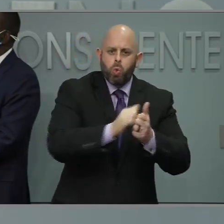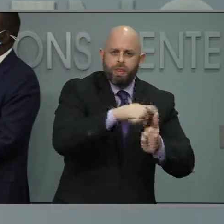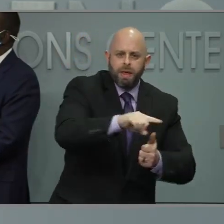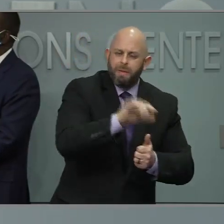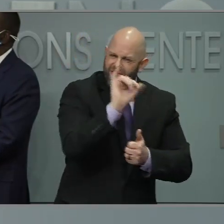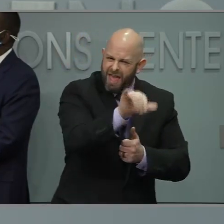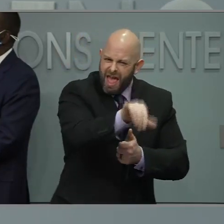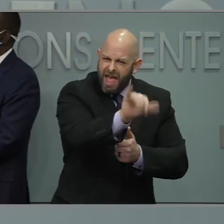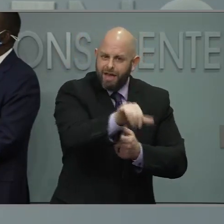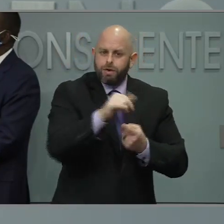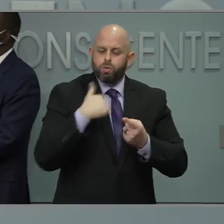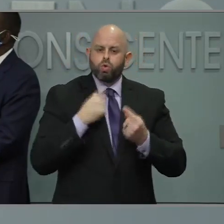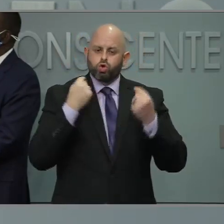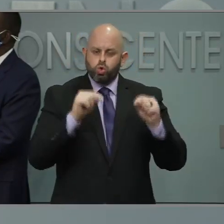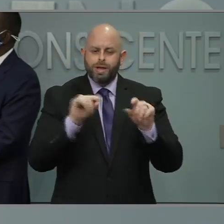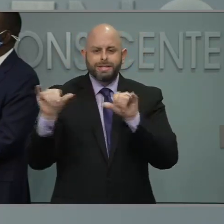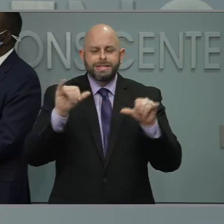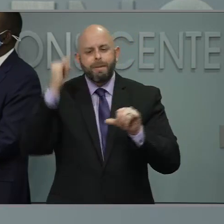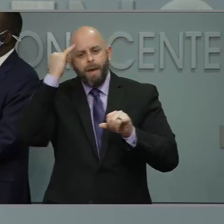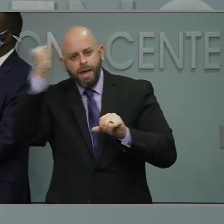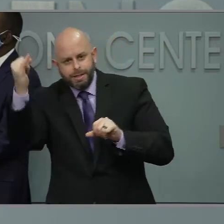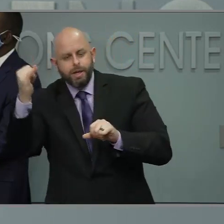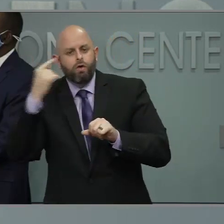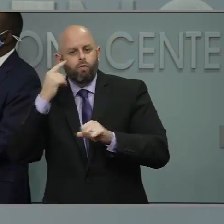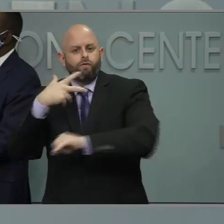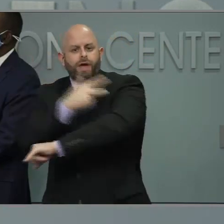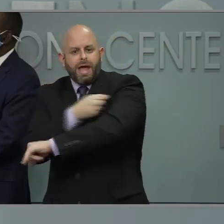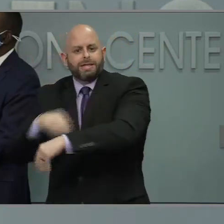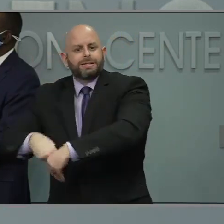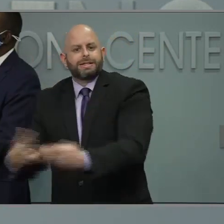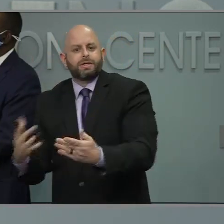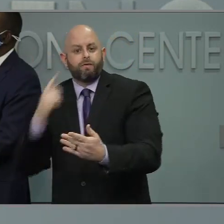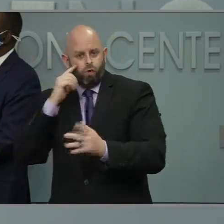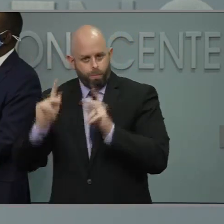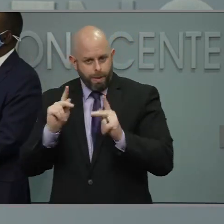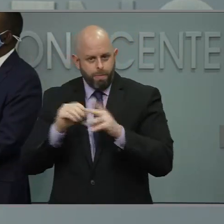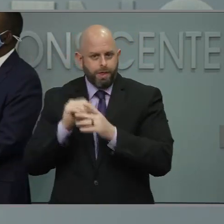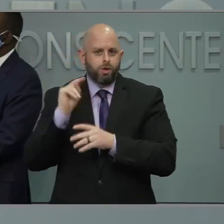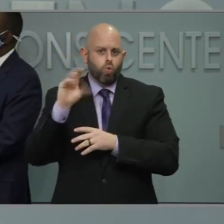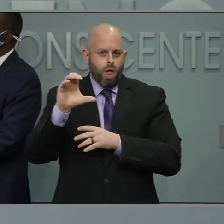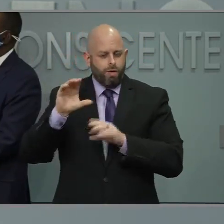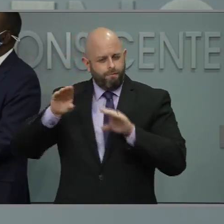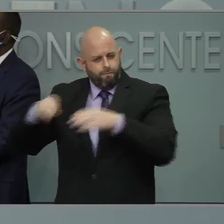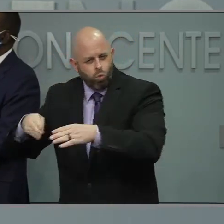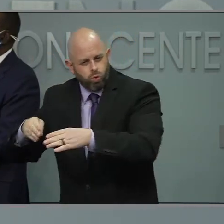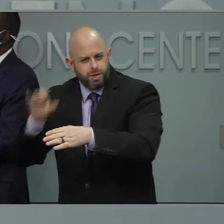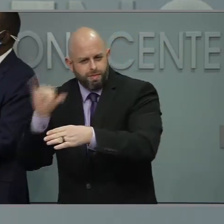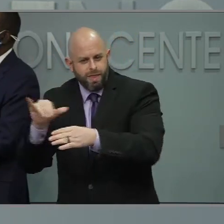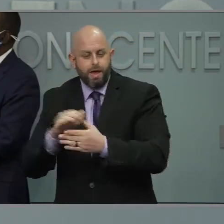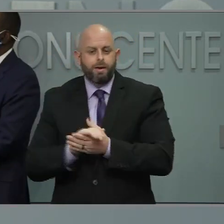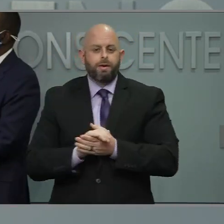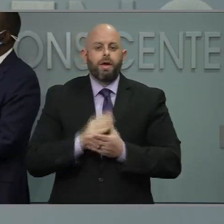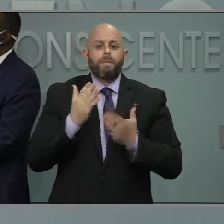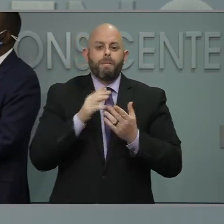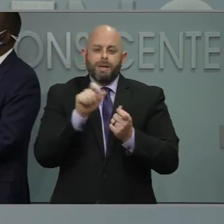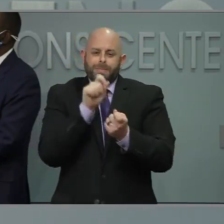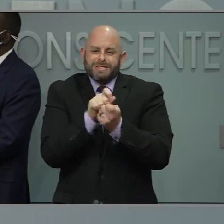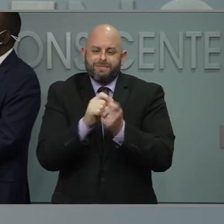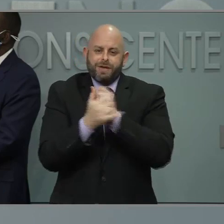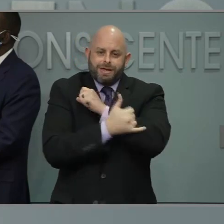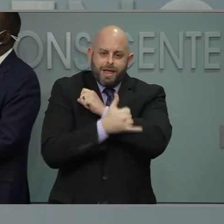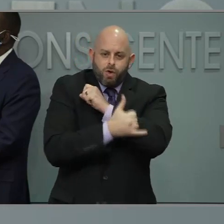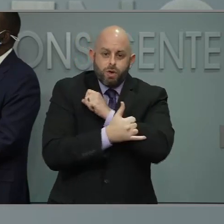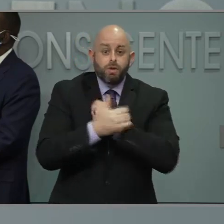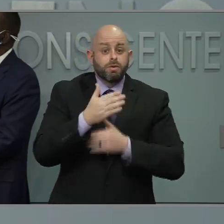operationalize making sure that we're prioritizing vaccine for those in North Carolina or for a particular county that is, you know, particularly our smaller